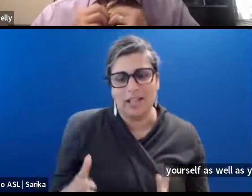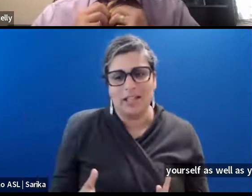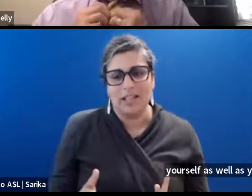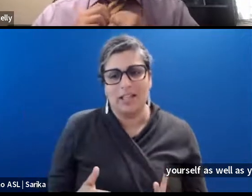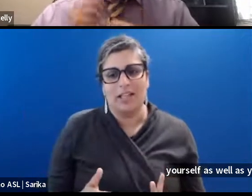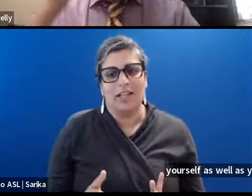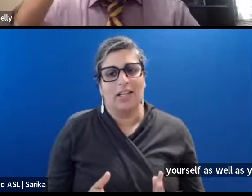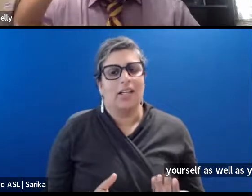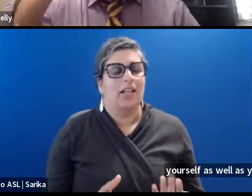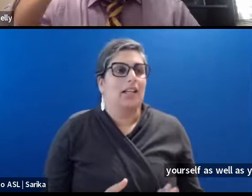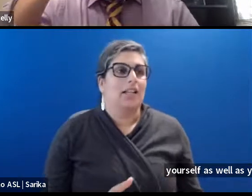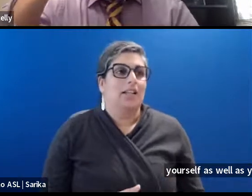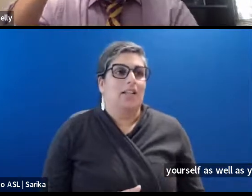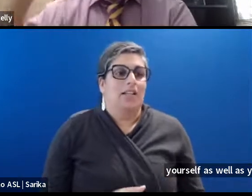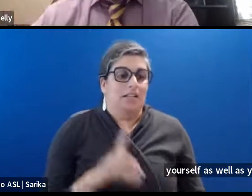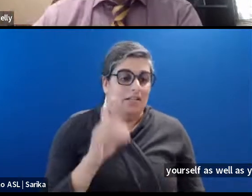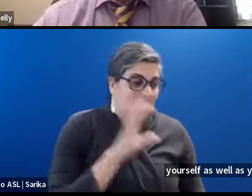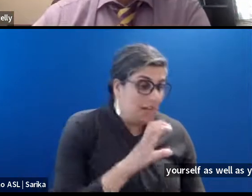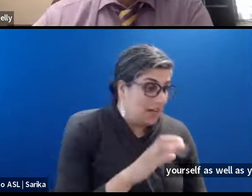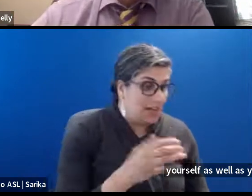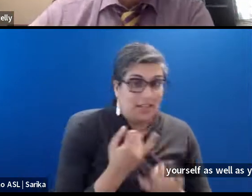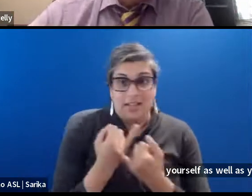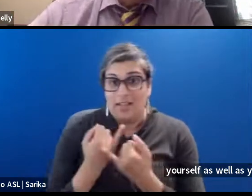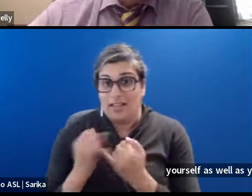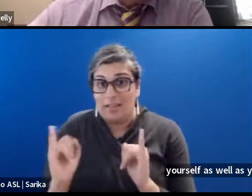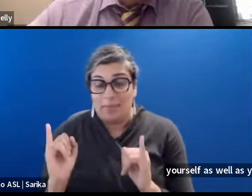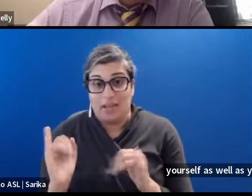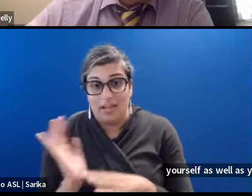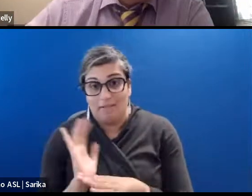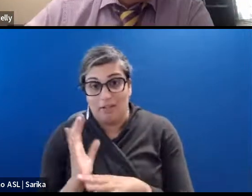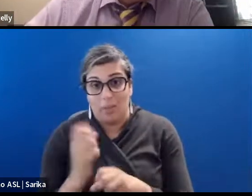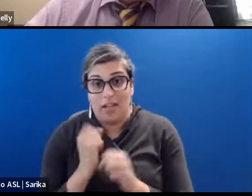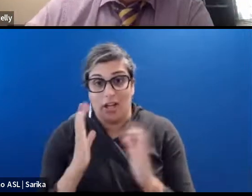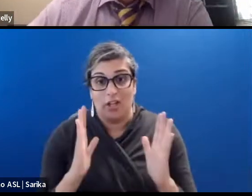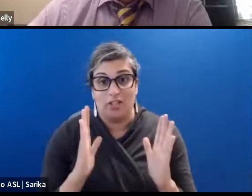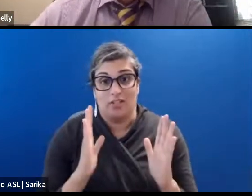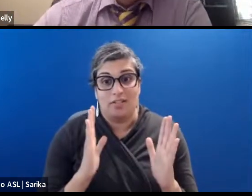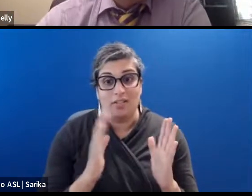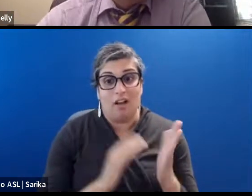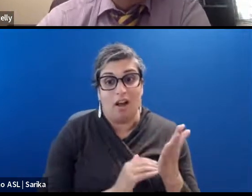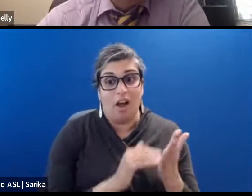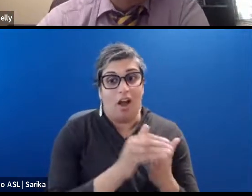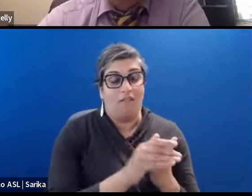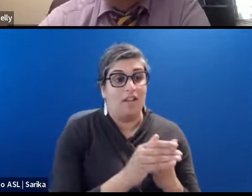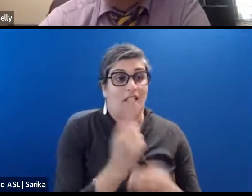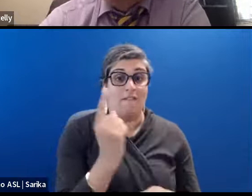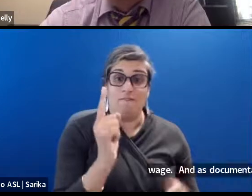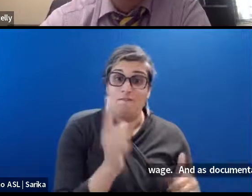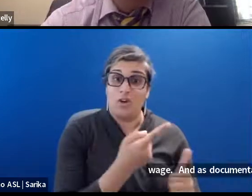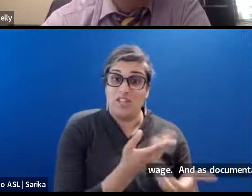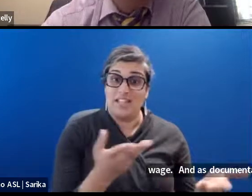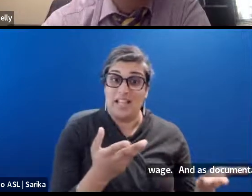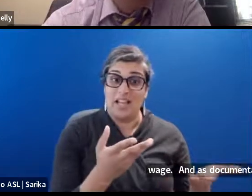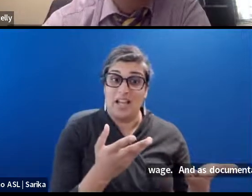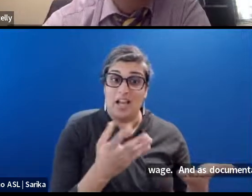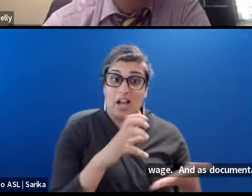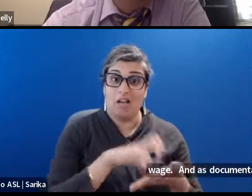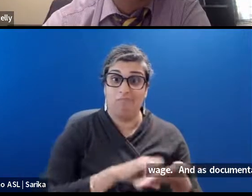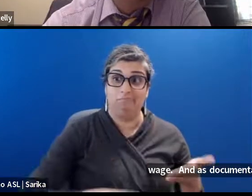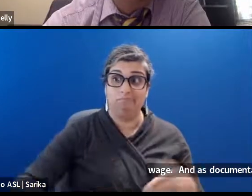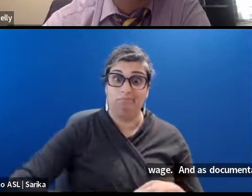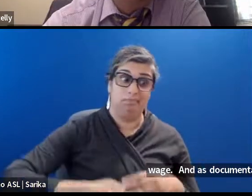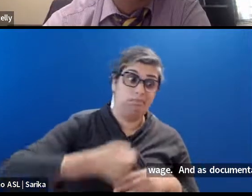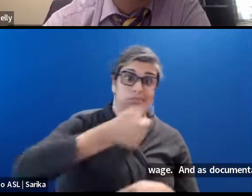indie filmmakers know all too well, that a lot of times the first thing that gets sacrificed when trying